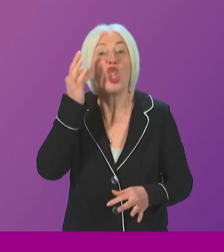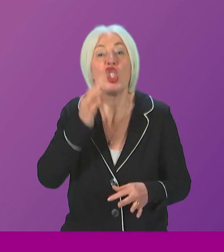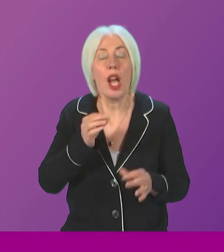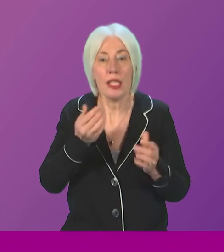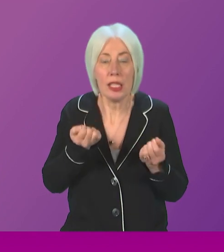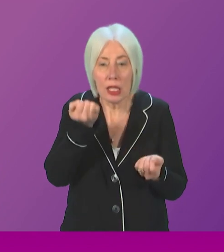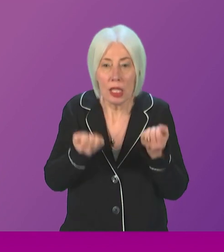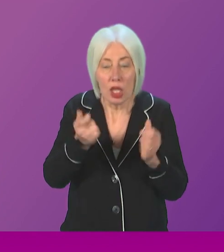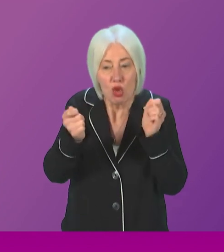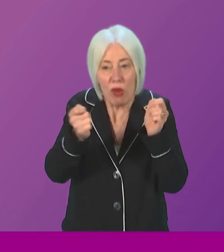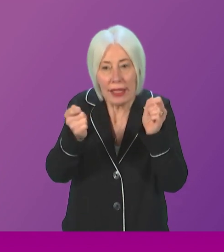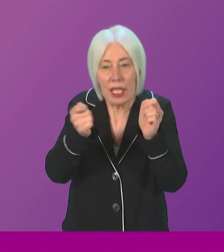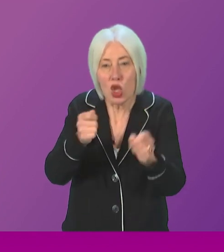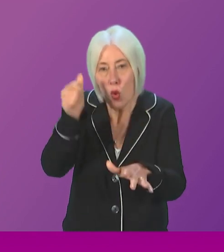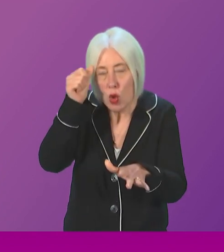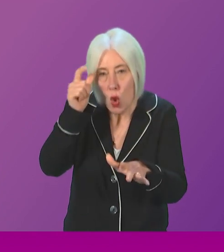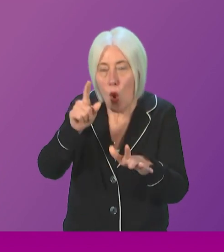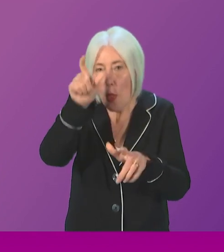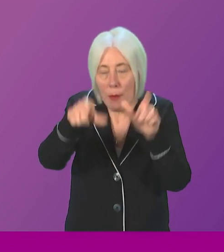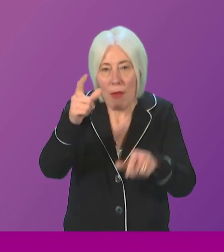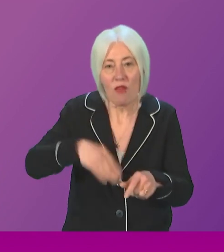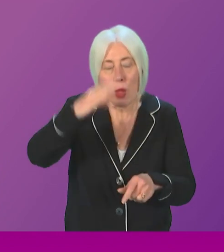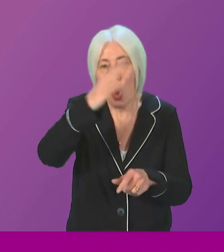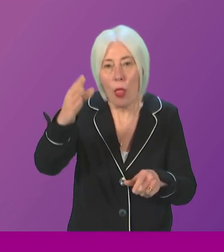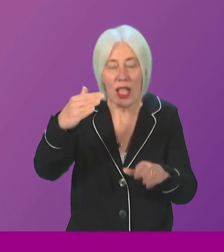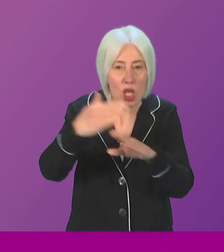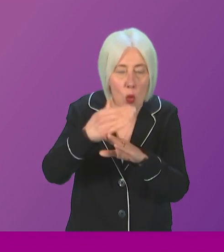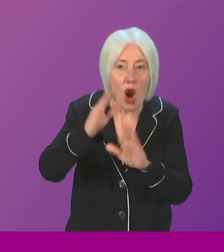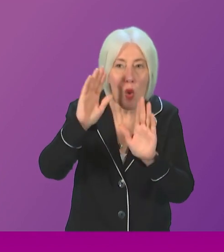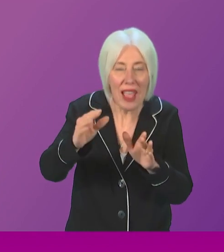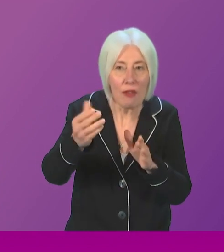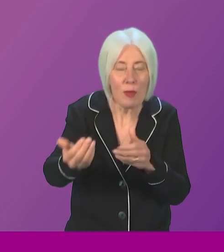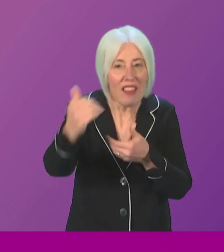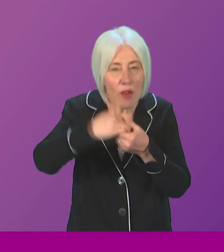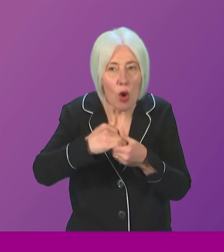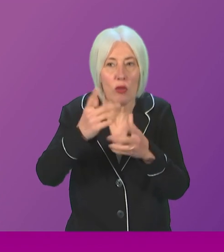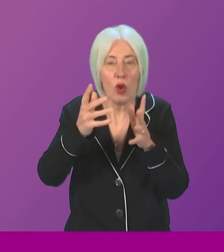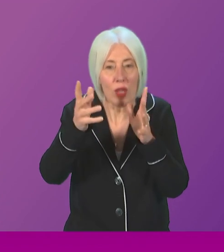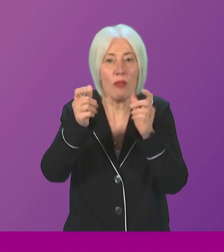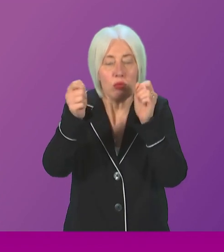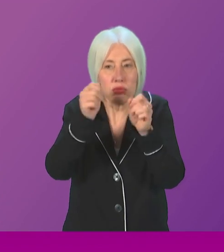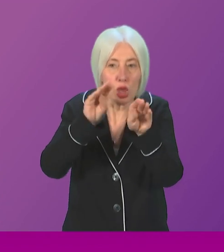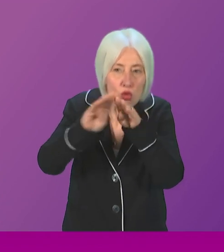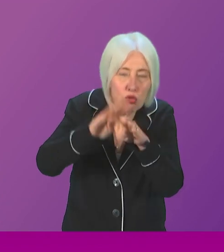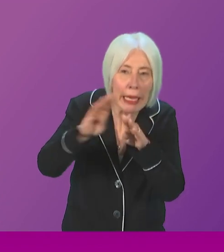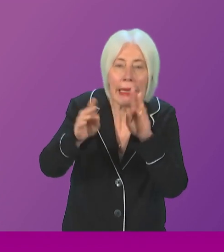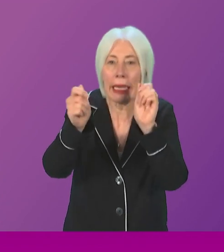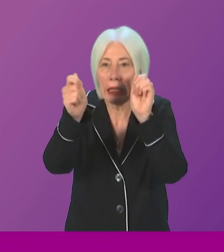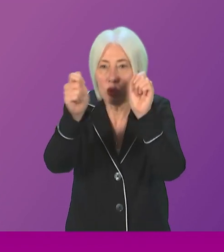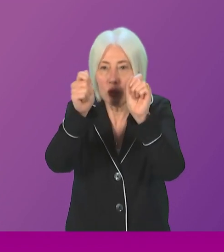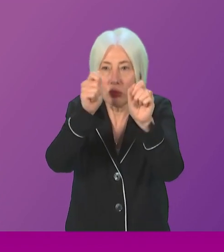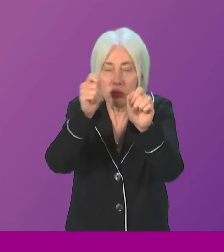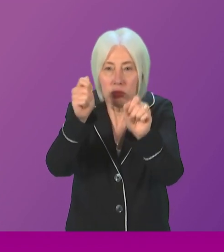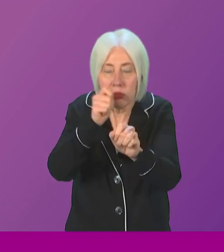means that we have to take the workers of the North-East with us. And, of course, the point is that it's a just transition. It has to